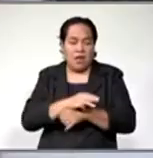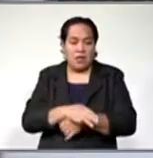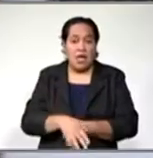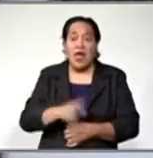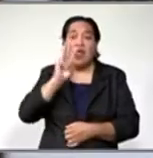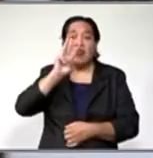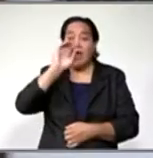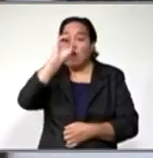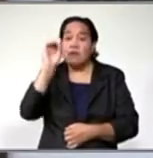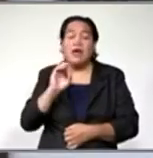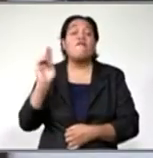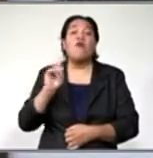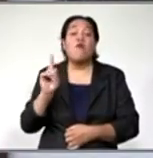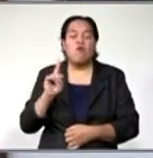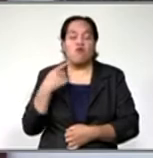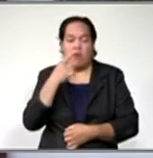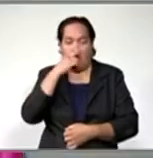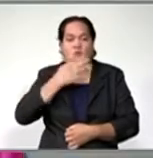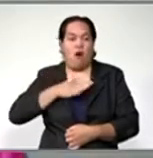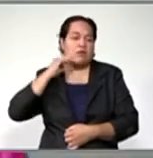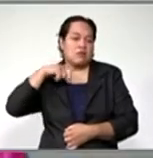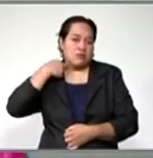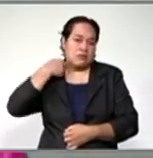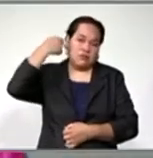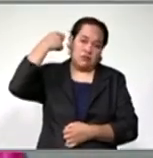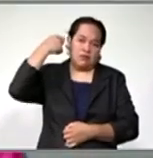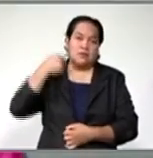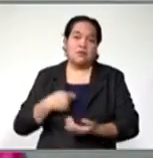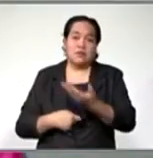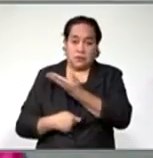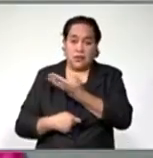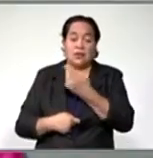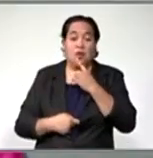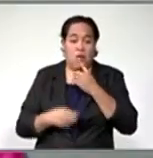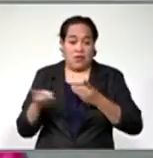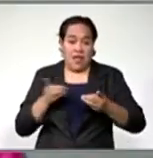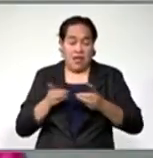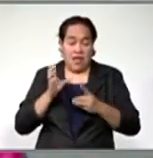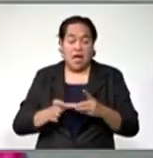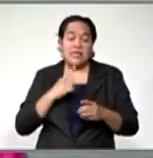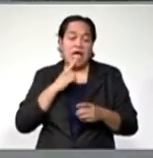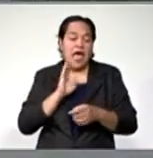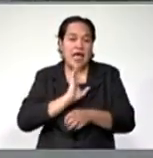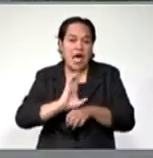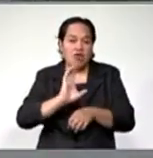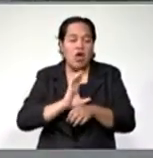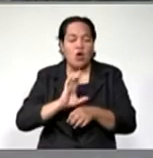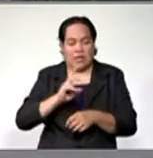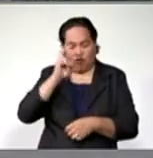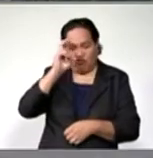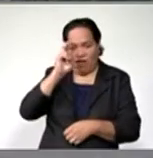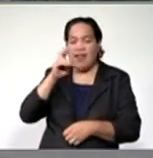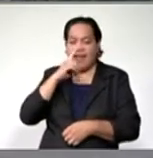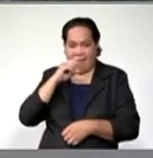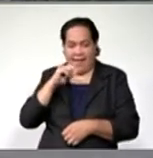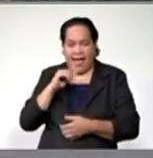suicide. Center coordinator Shamima Ali says FWCC counselors are trained to deal with suicide